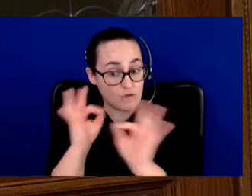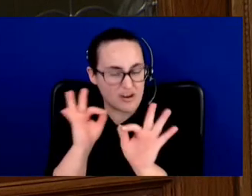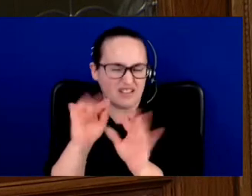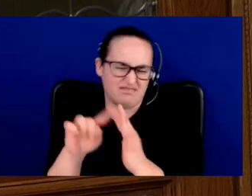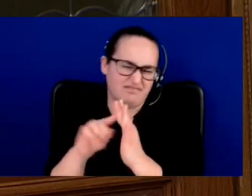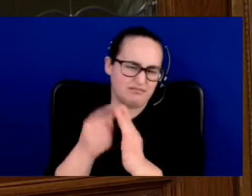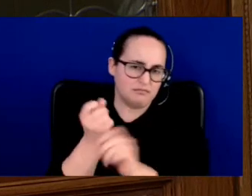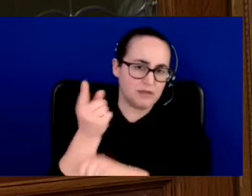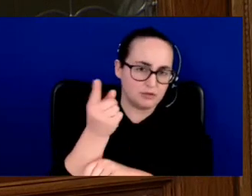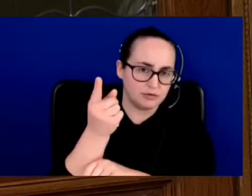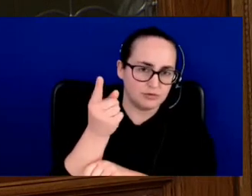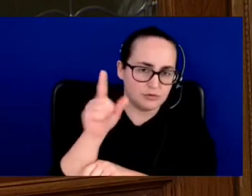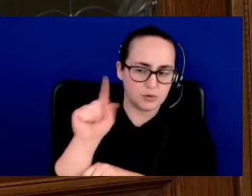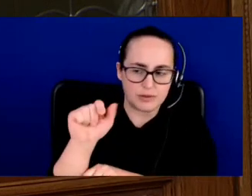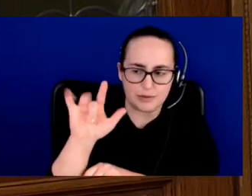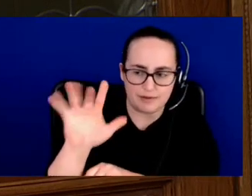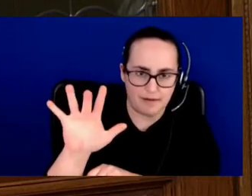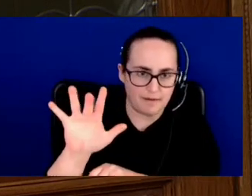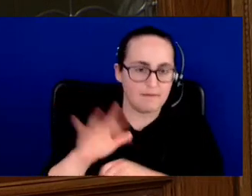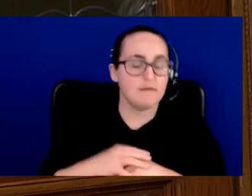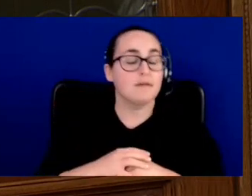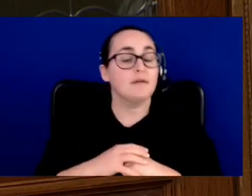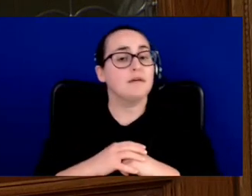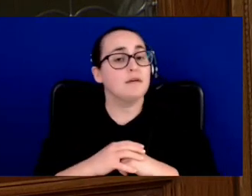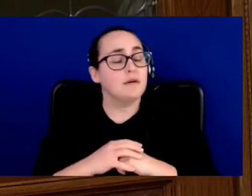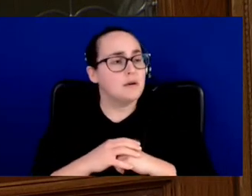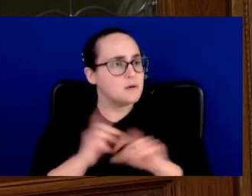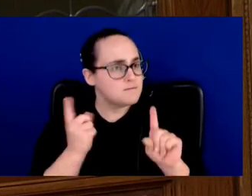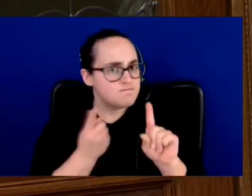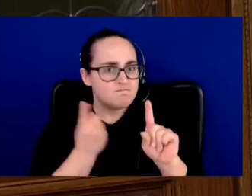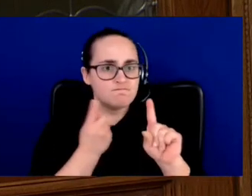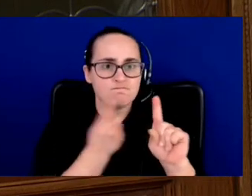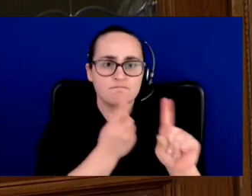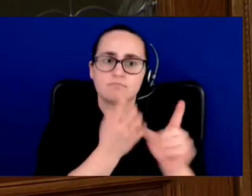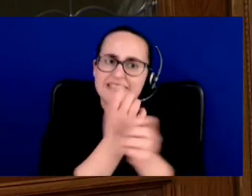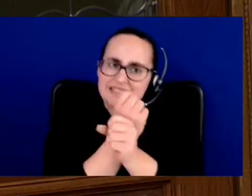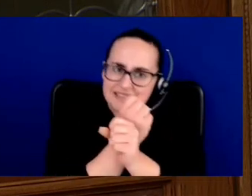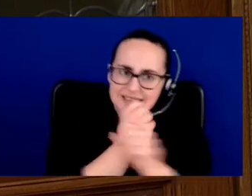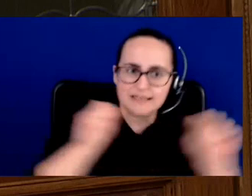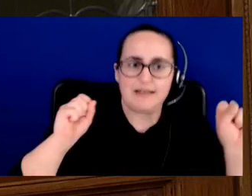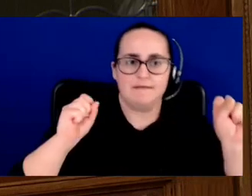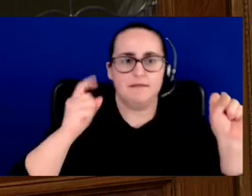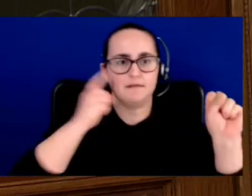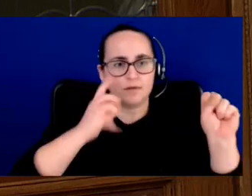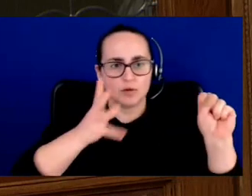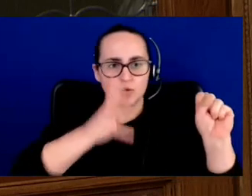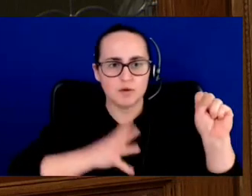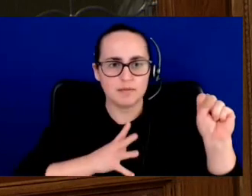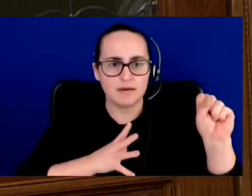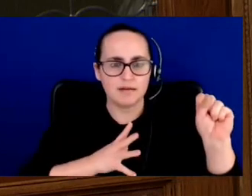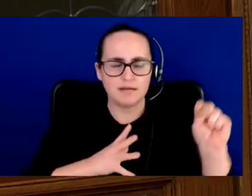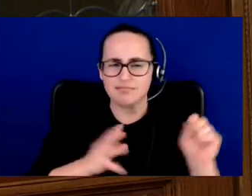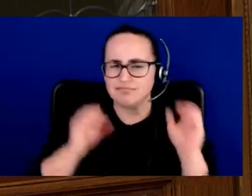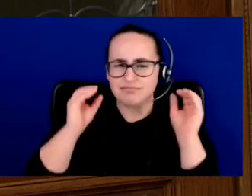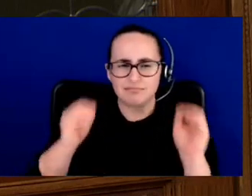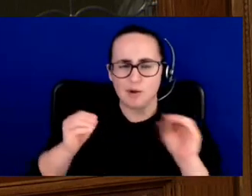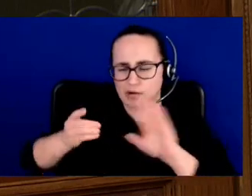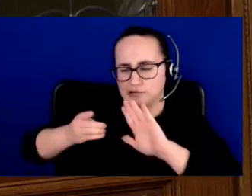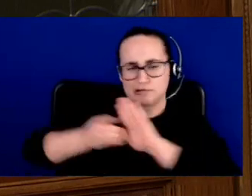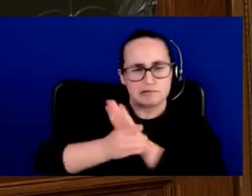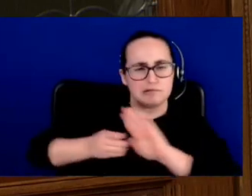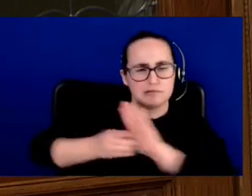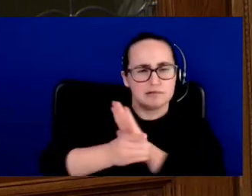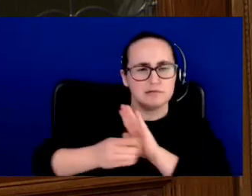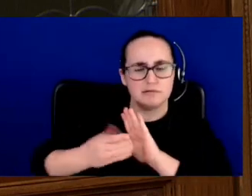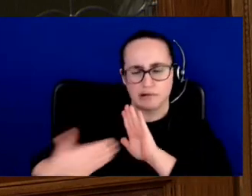We continue the work to advance safety for women, along with everyone's right to live free from discrimination and gender-based violence. Our